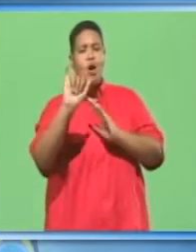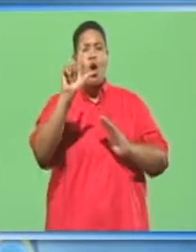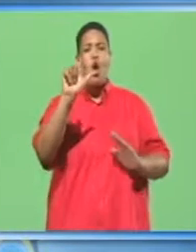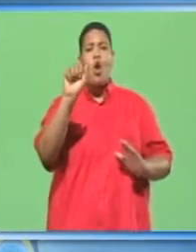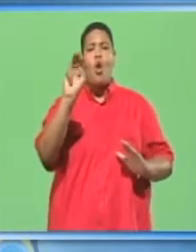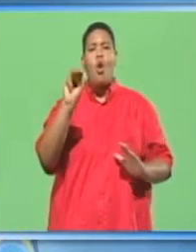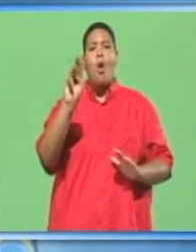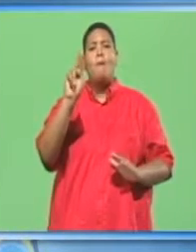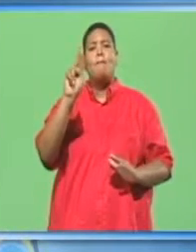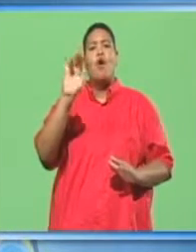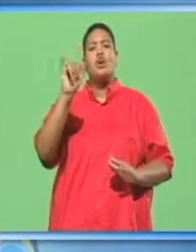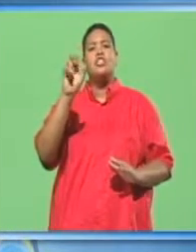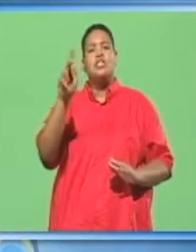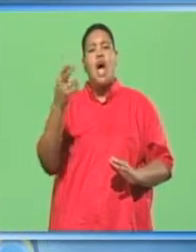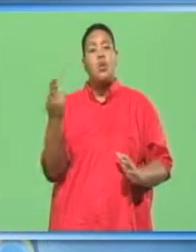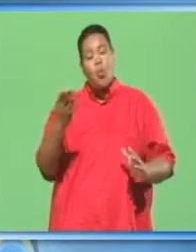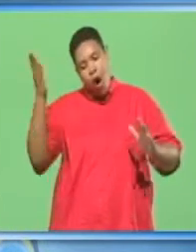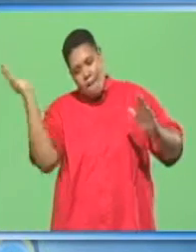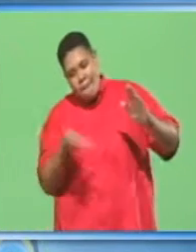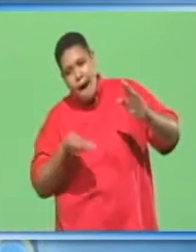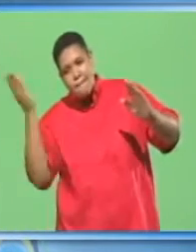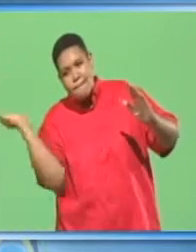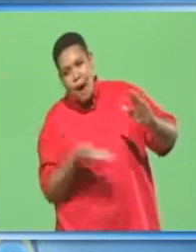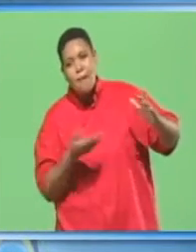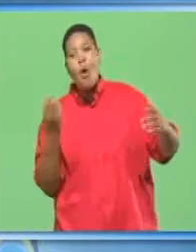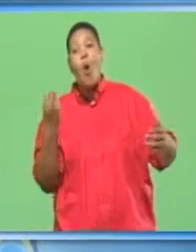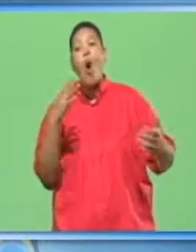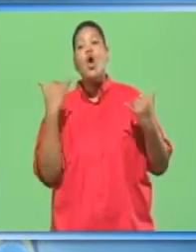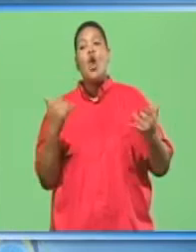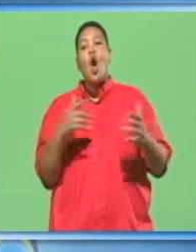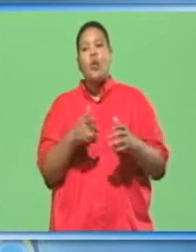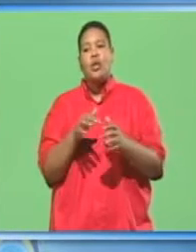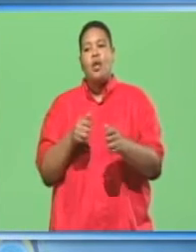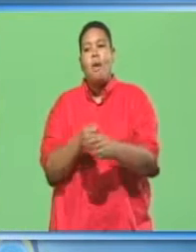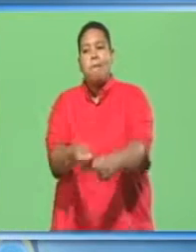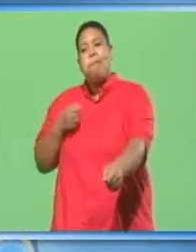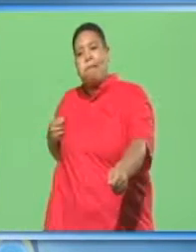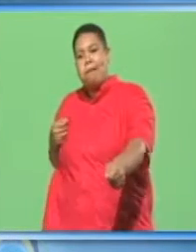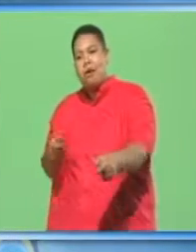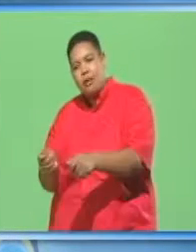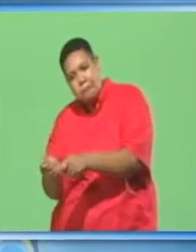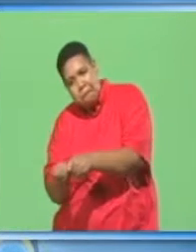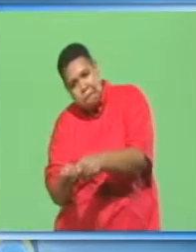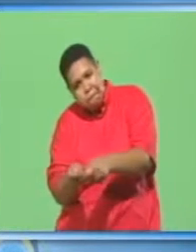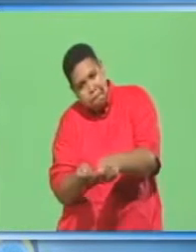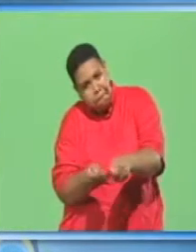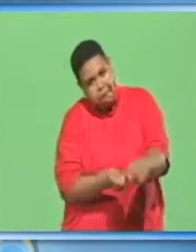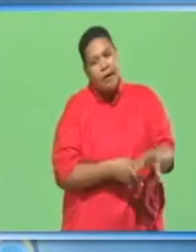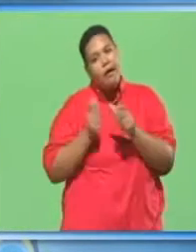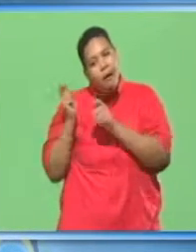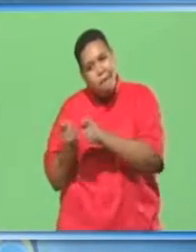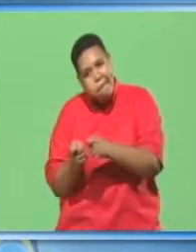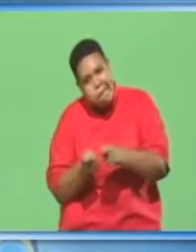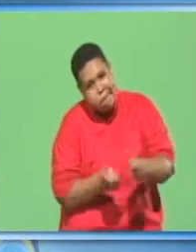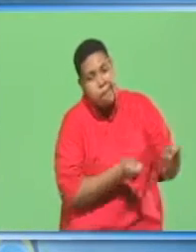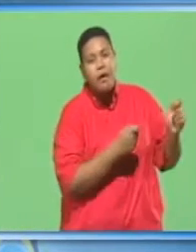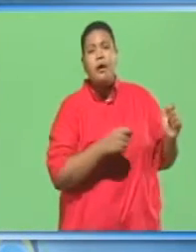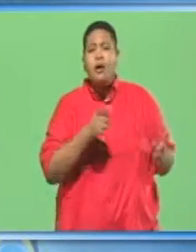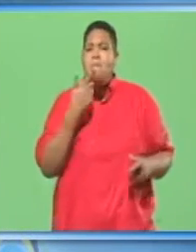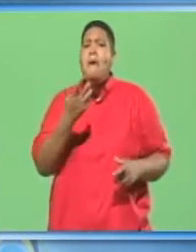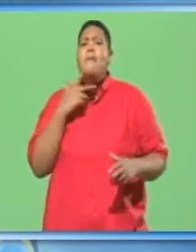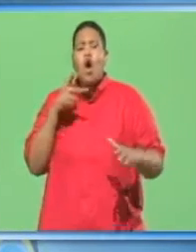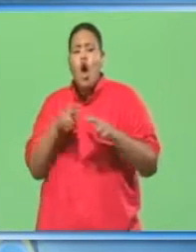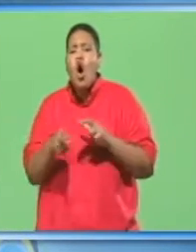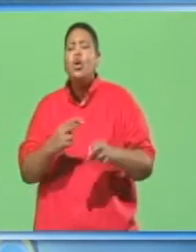with an axe or by using the more modern method, which is with the use of a powered chainsaw. The men usually make a